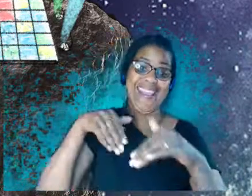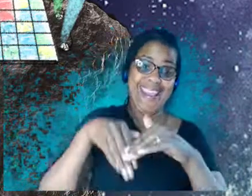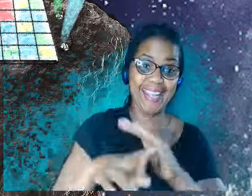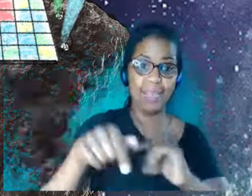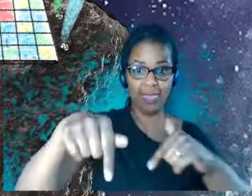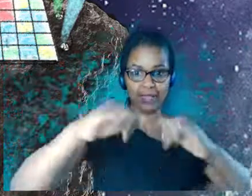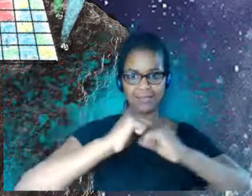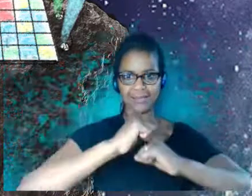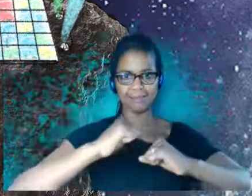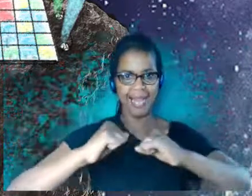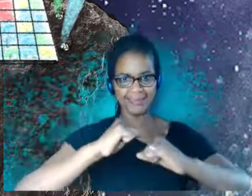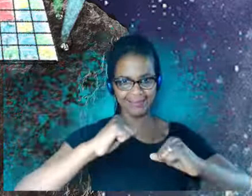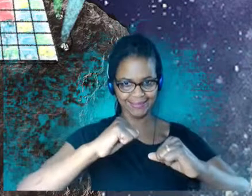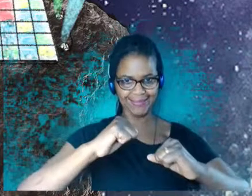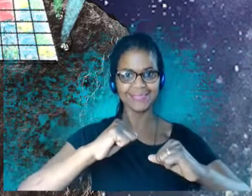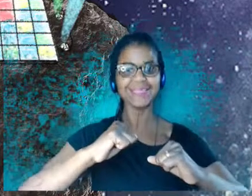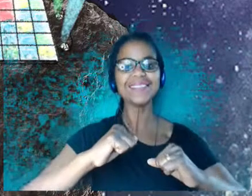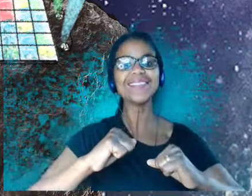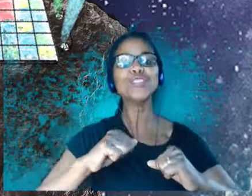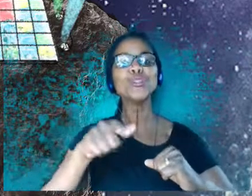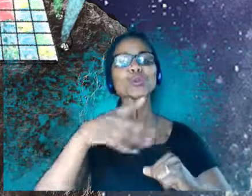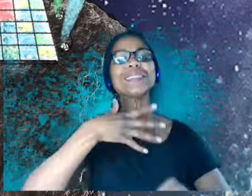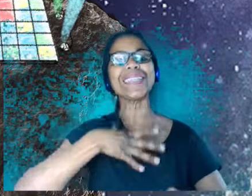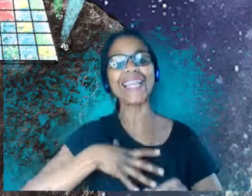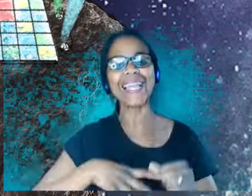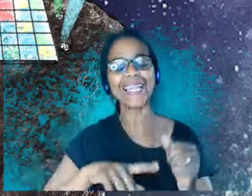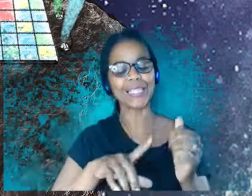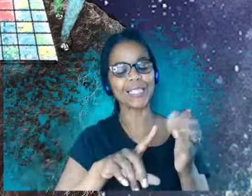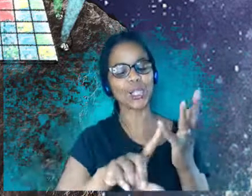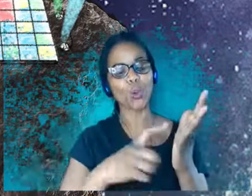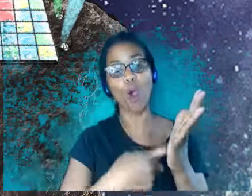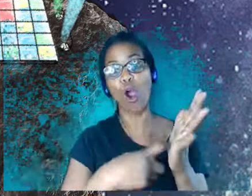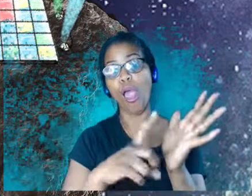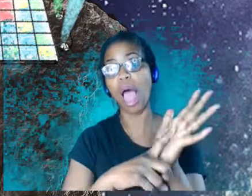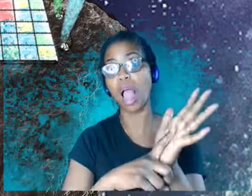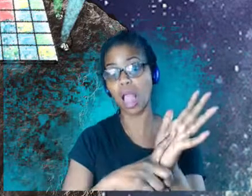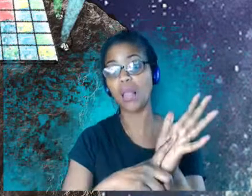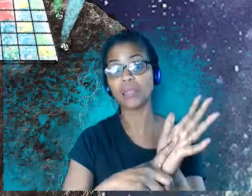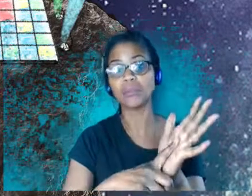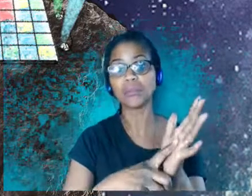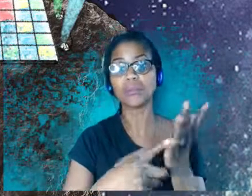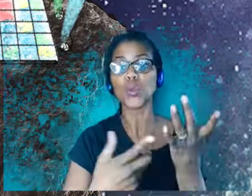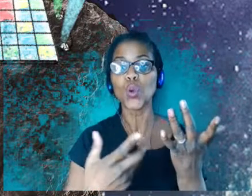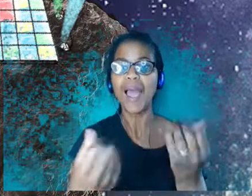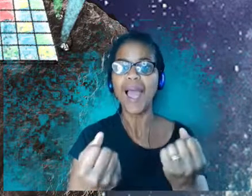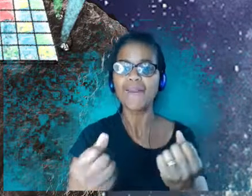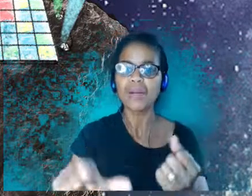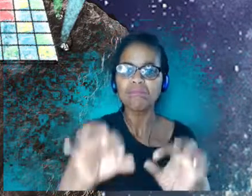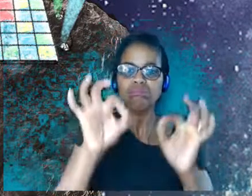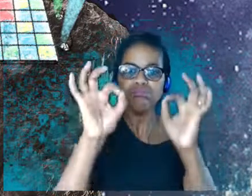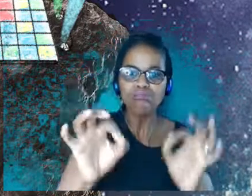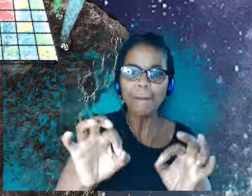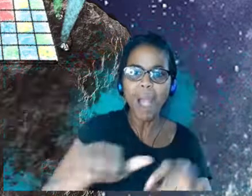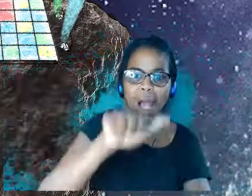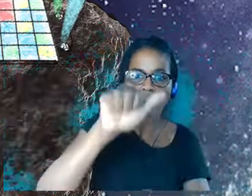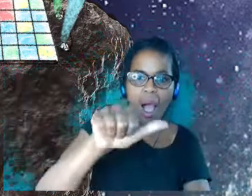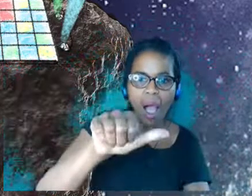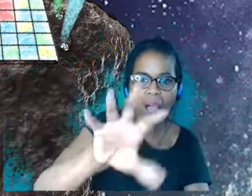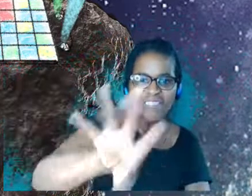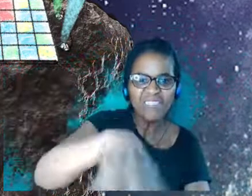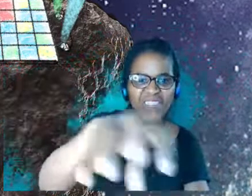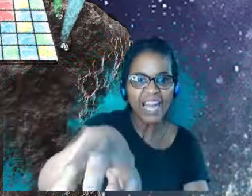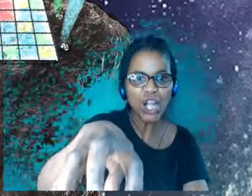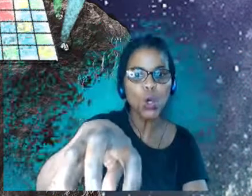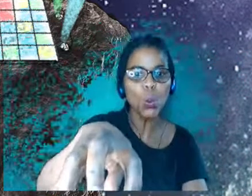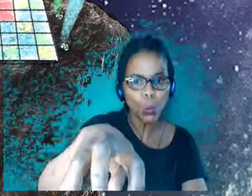actually the URL to go to the specific like venue or event or persistent space that it's